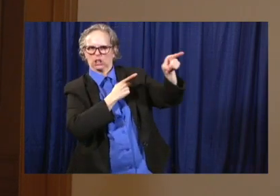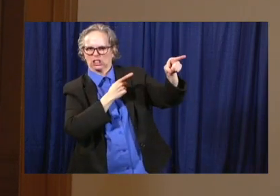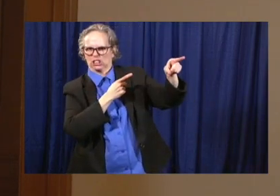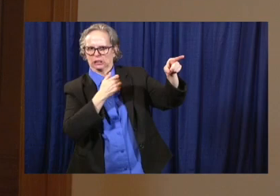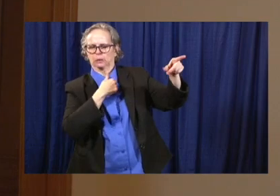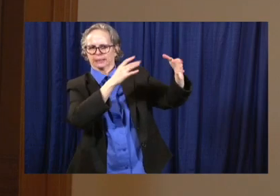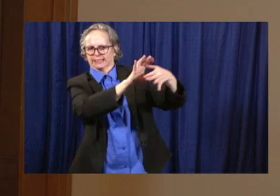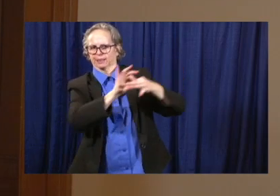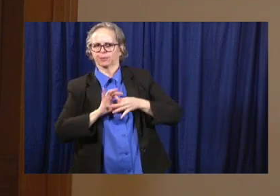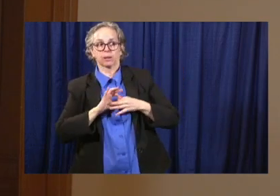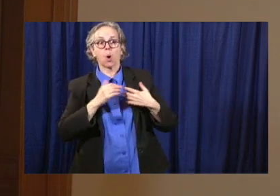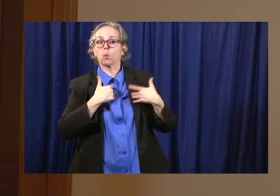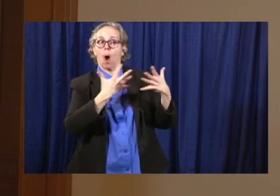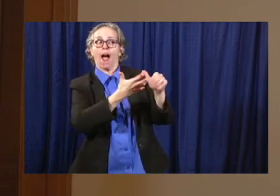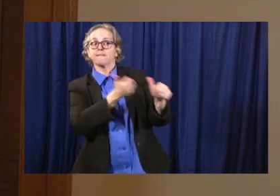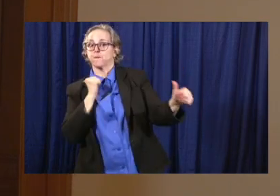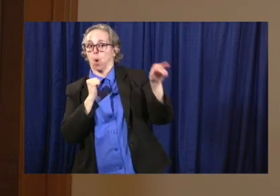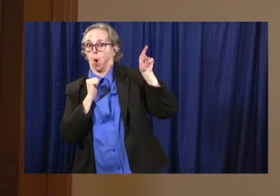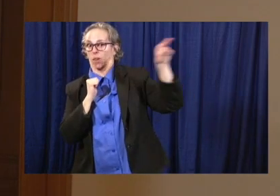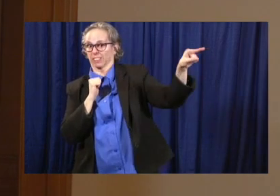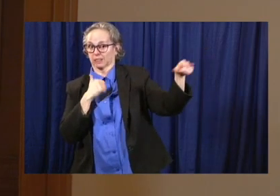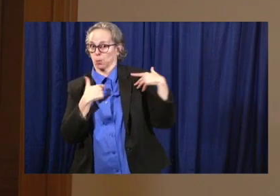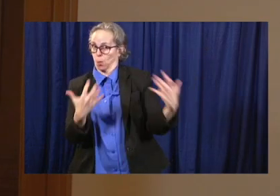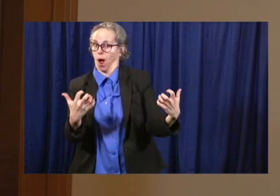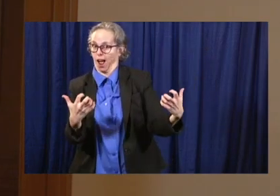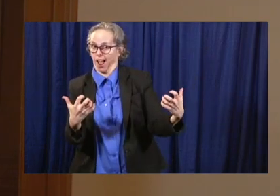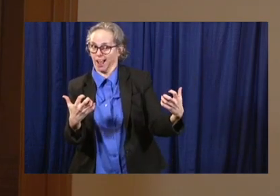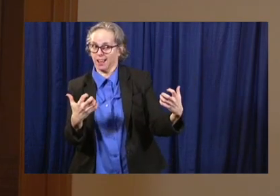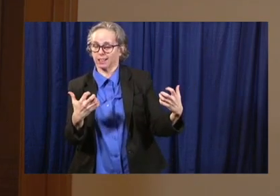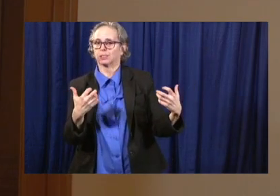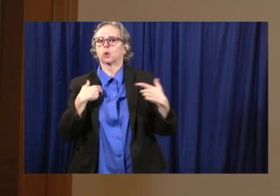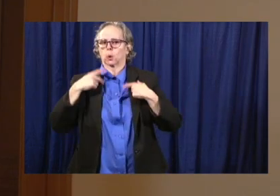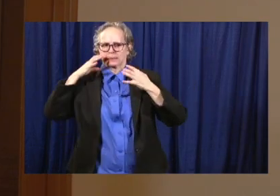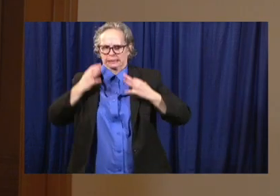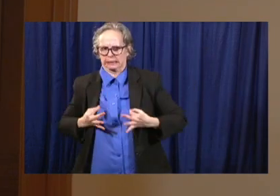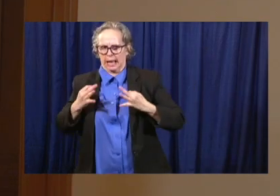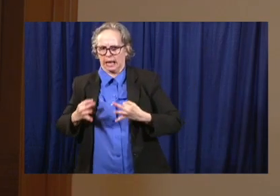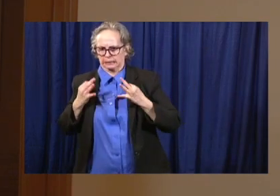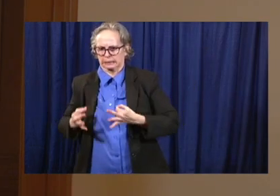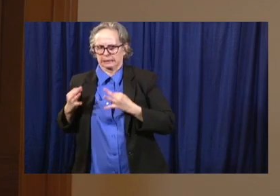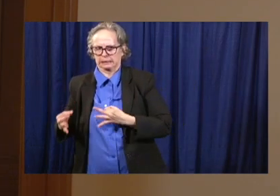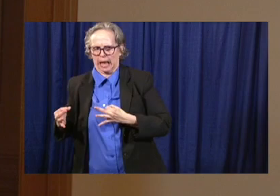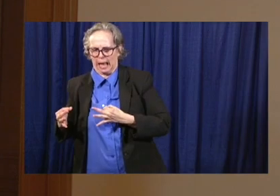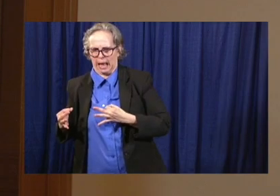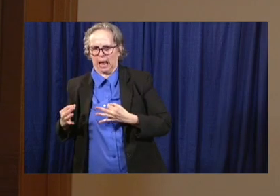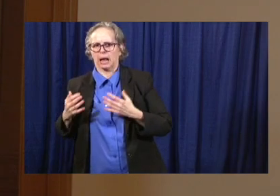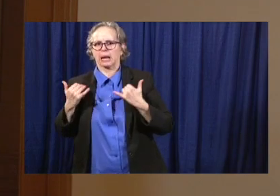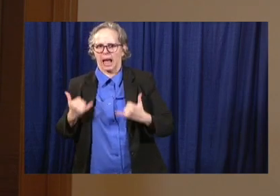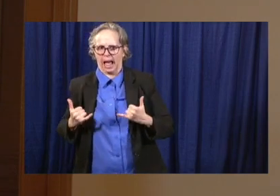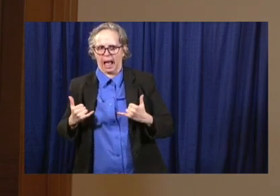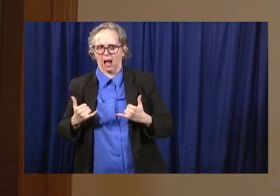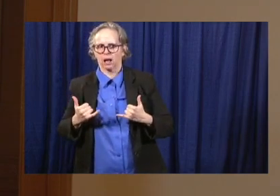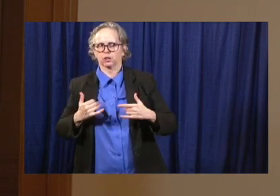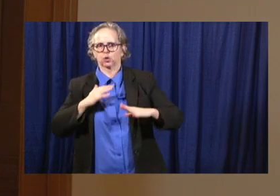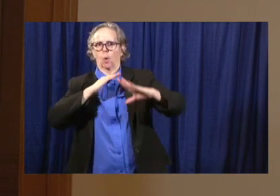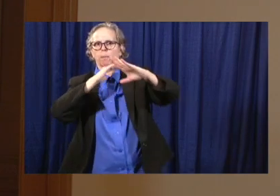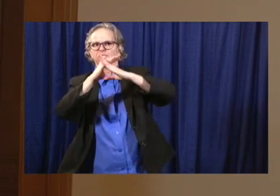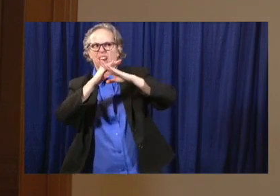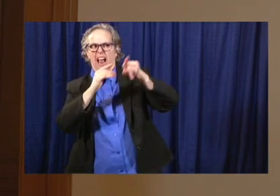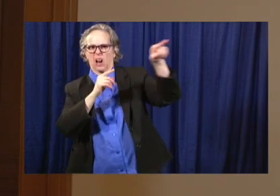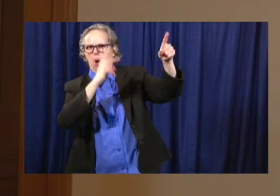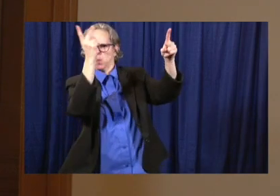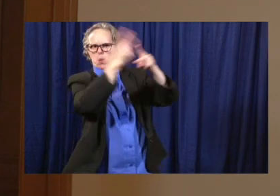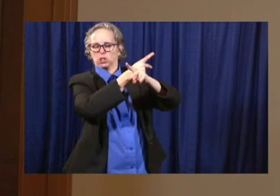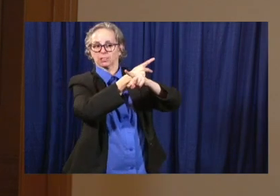we can to never have to make that decision but if we don't know what a worst case is we can't aim well and we can't